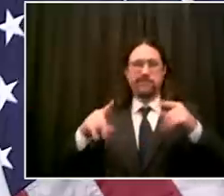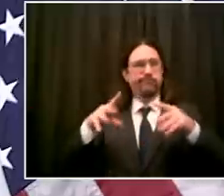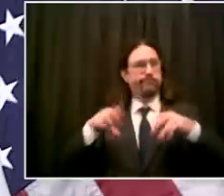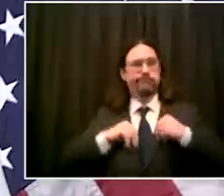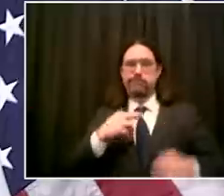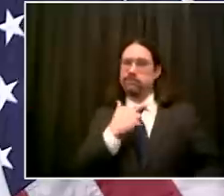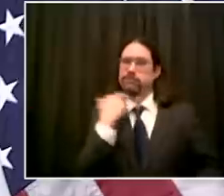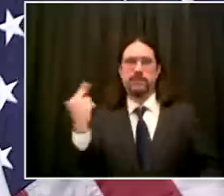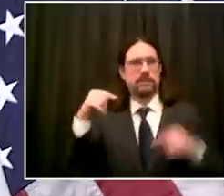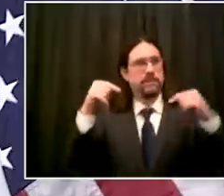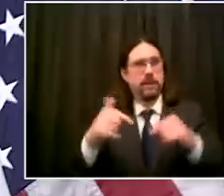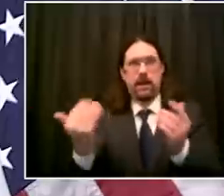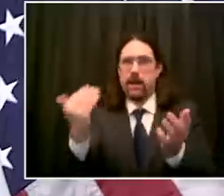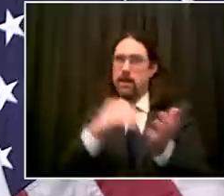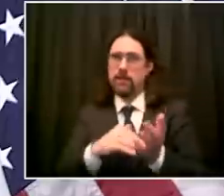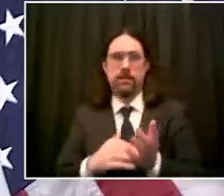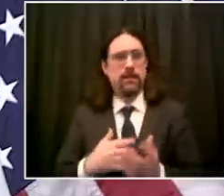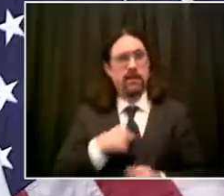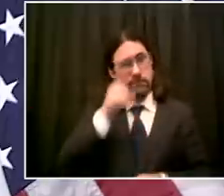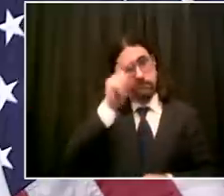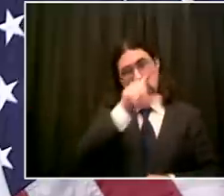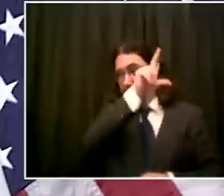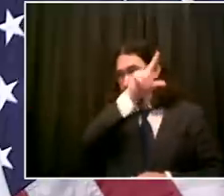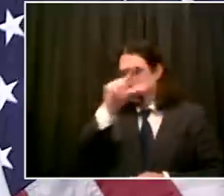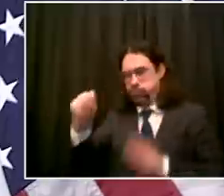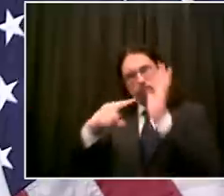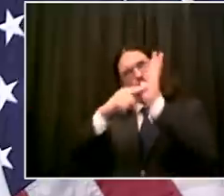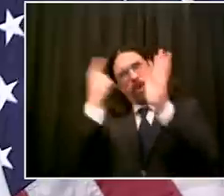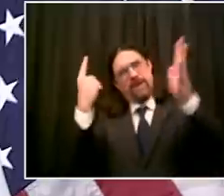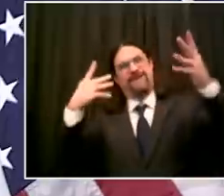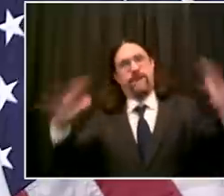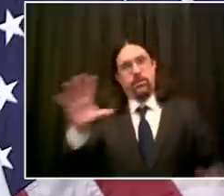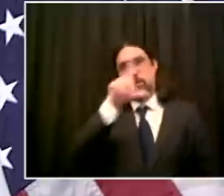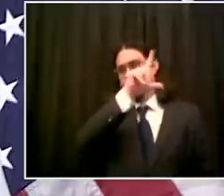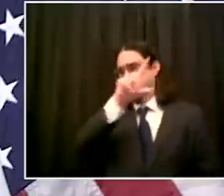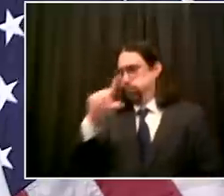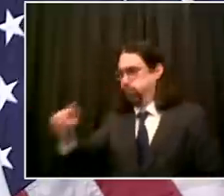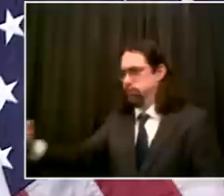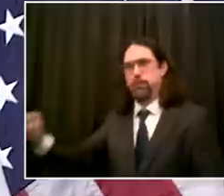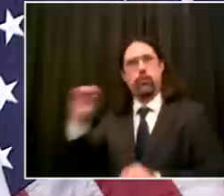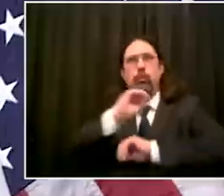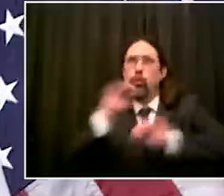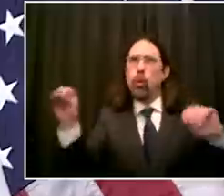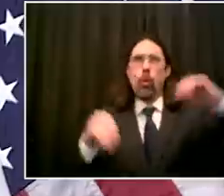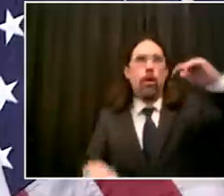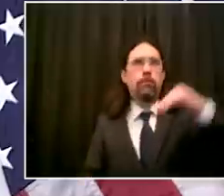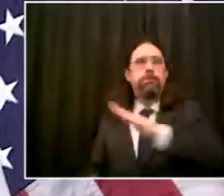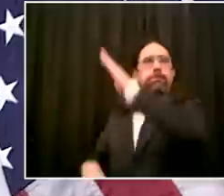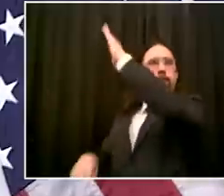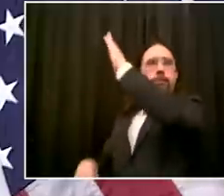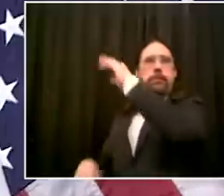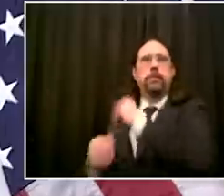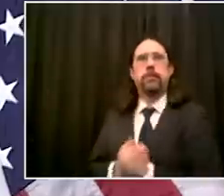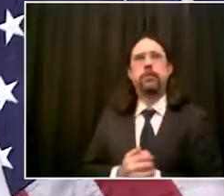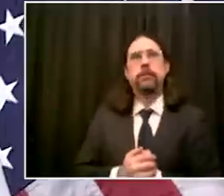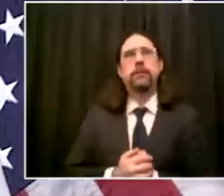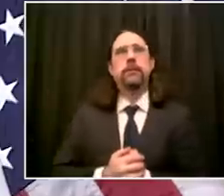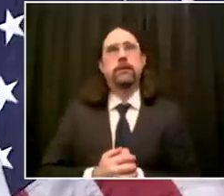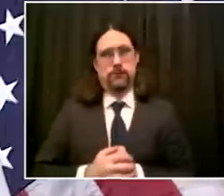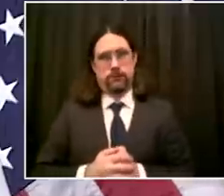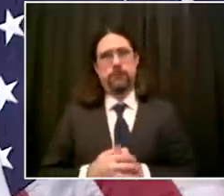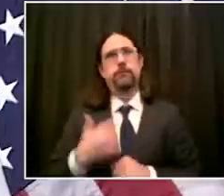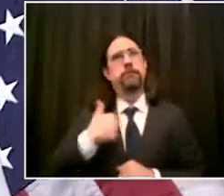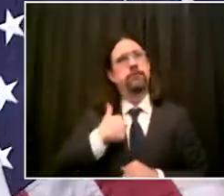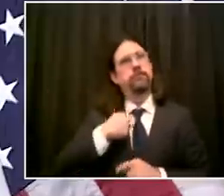so we're going to be really smart and careful about it to get it right and i guarantee you if we can hit that note right it'll save us so much time and